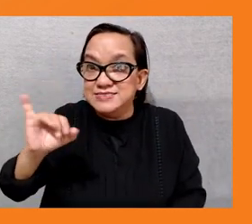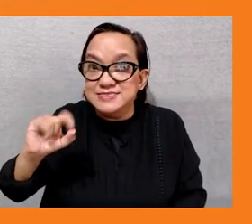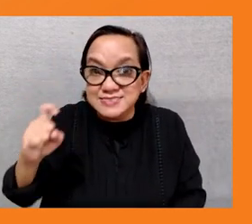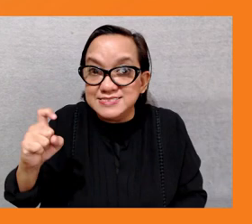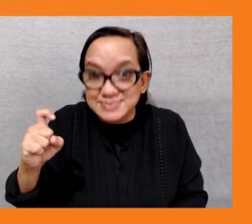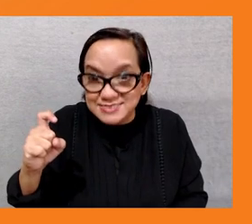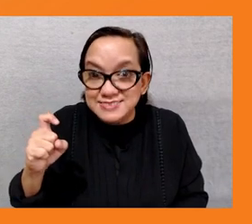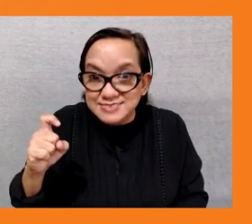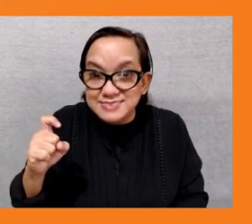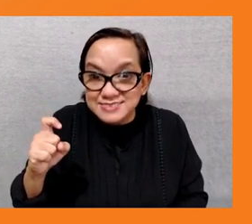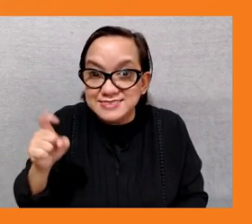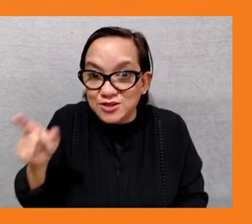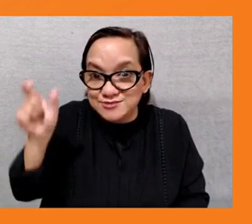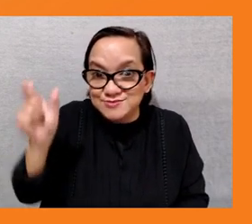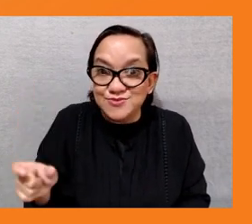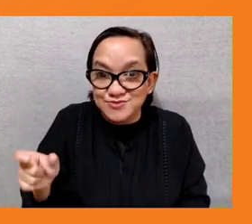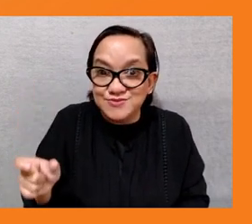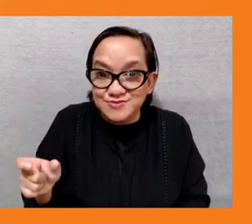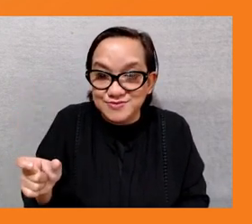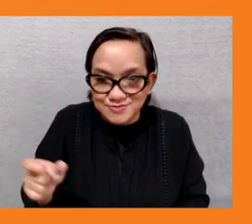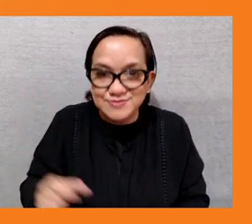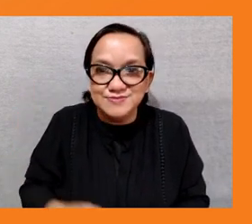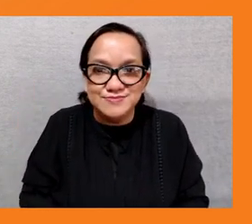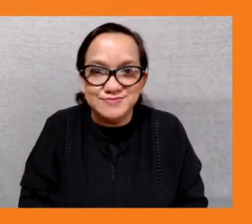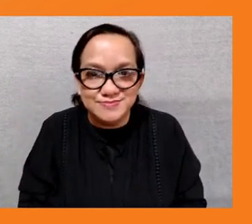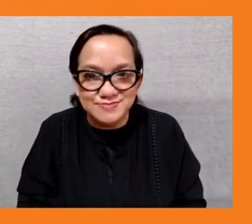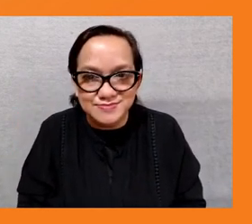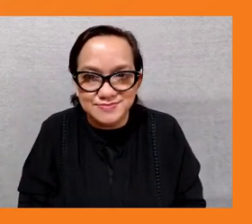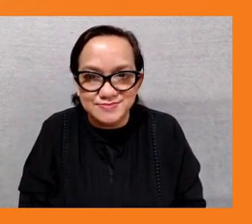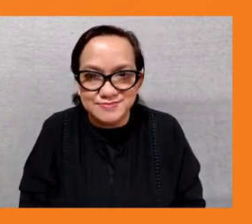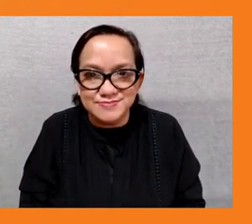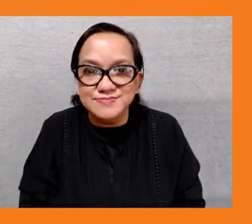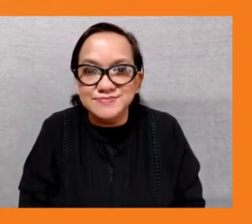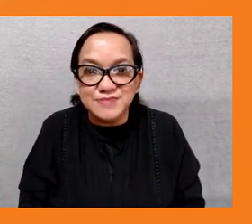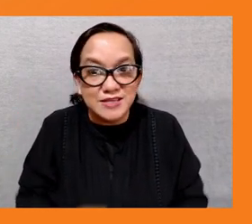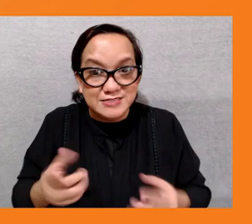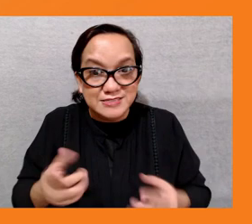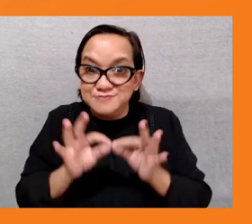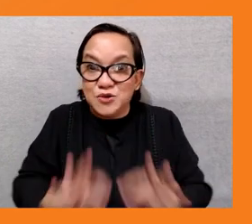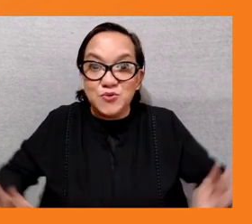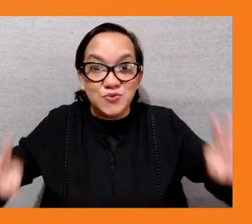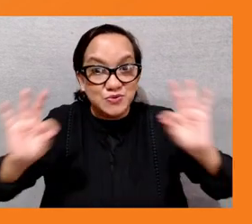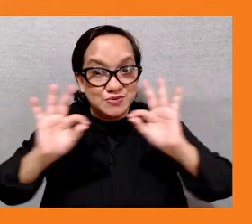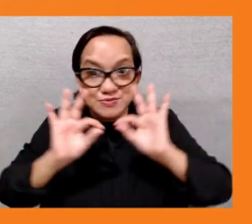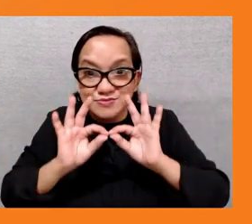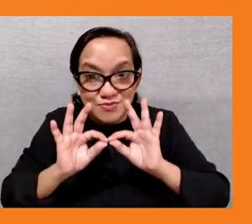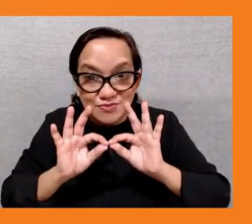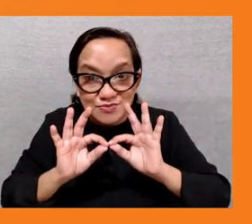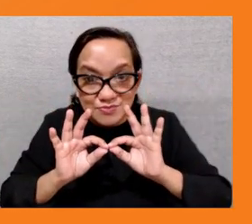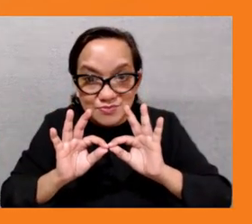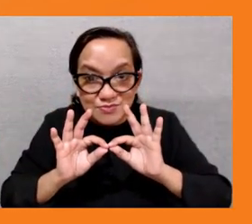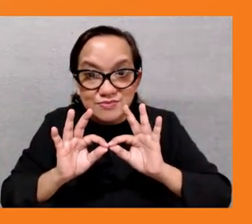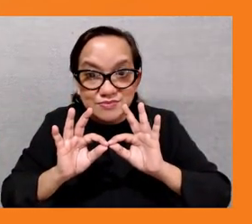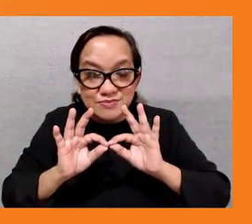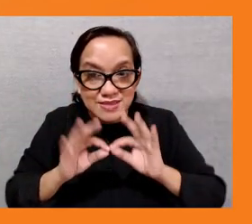with us that it's it's very important to think that it's green jobs are not limited just environmental sector alone but we can think of green jobs as